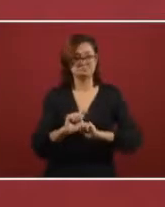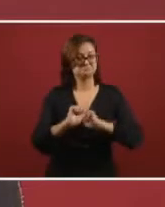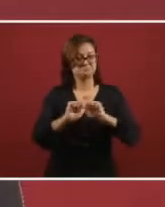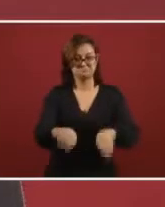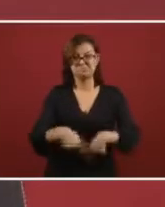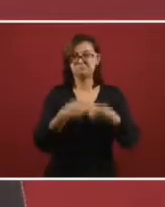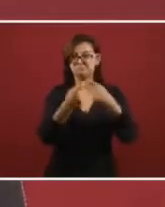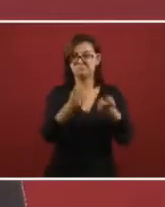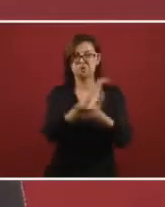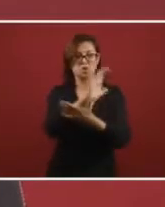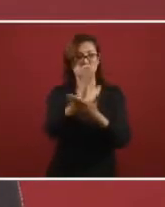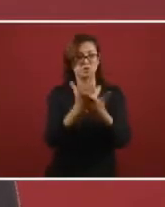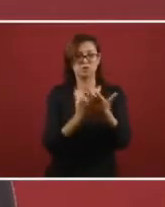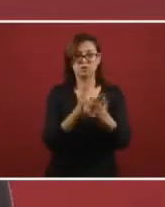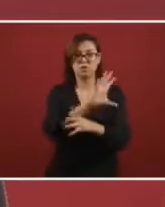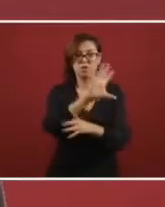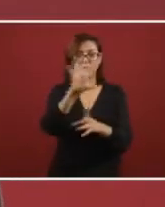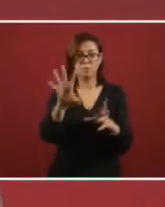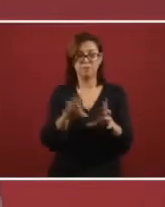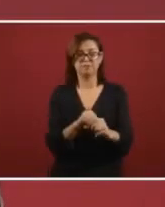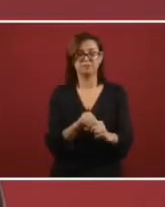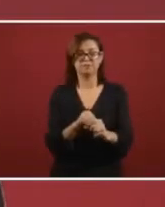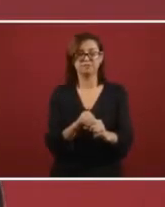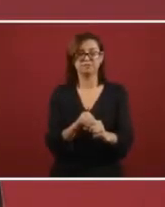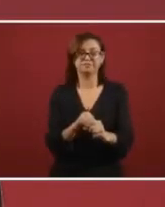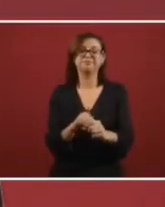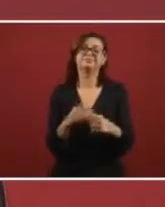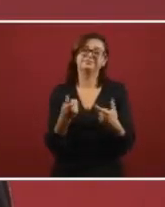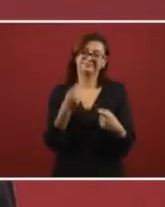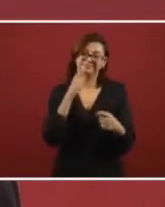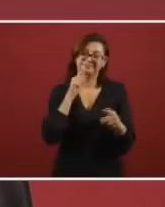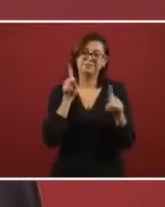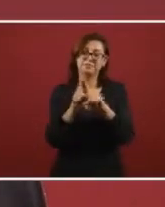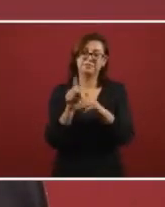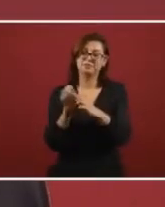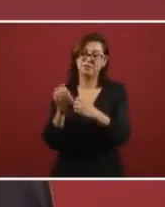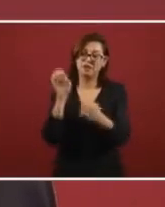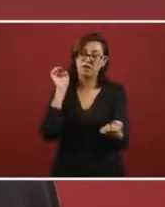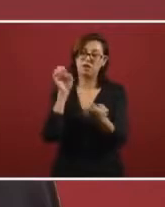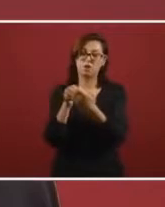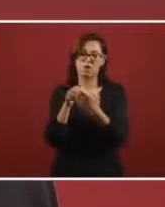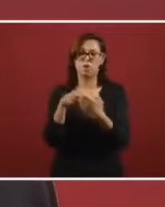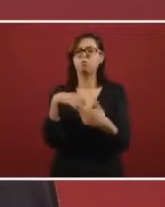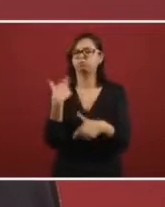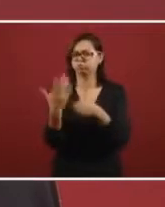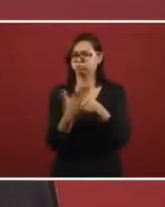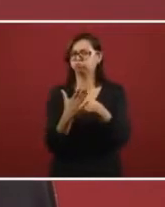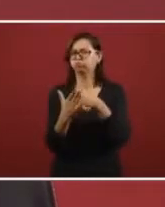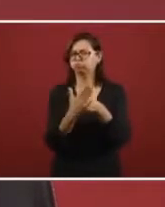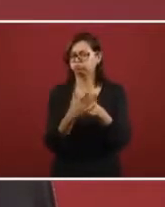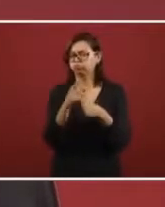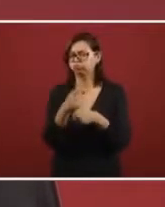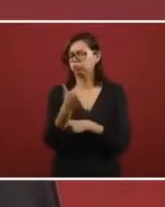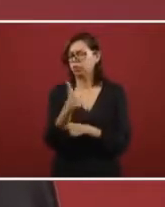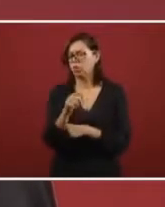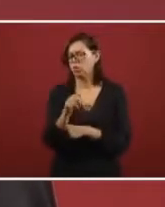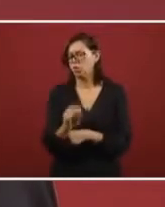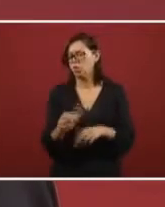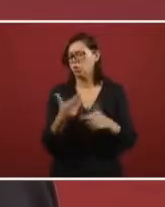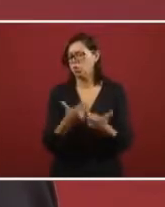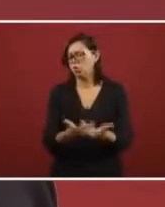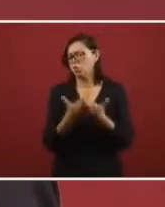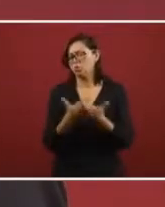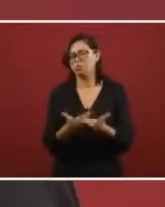somewhere he said that they explored for gas also with the deception that there would increase production